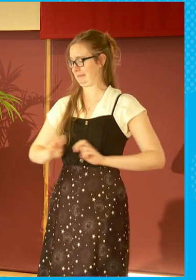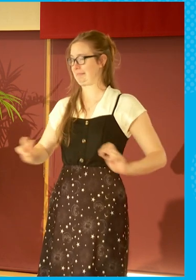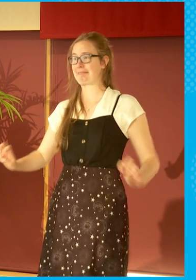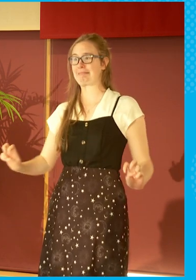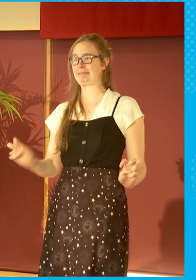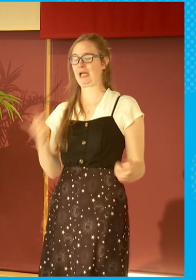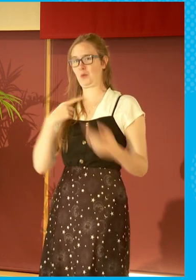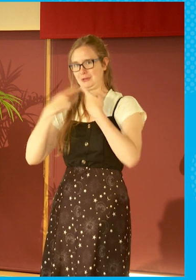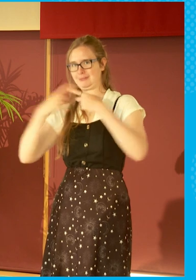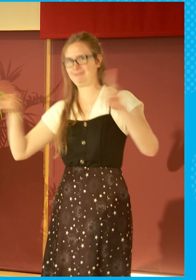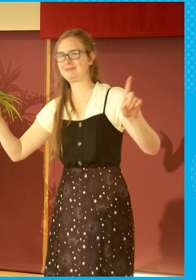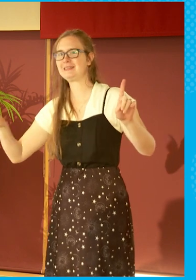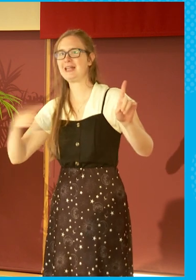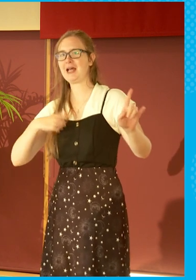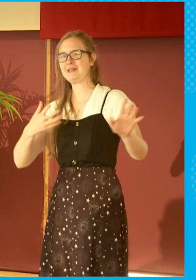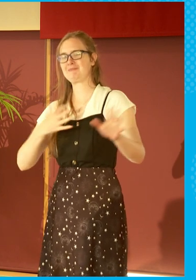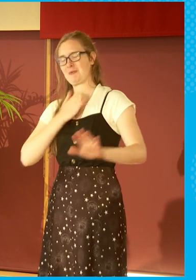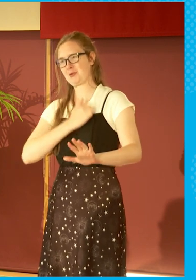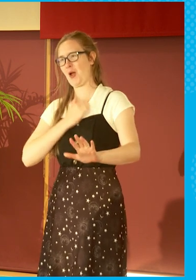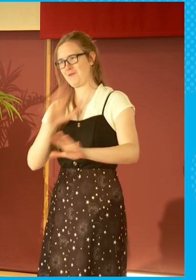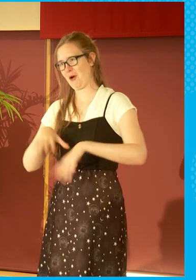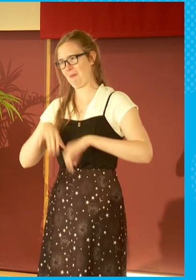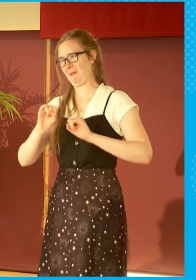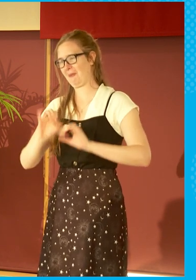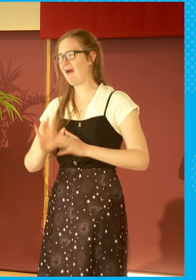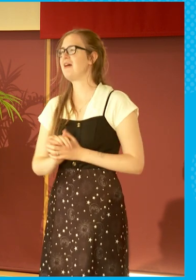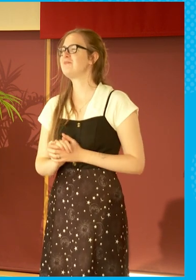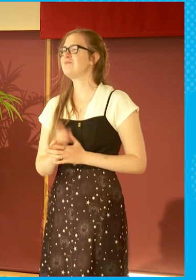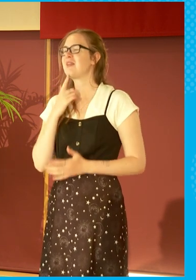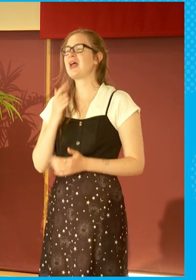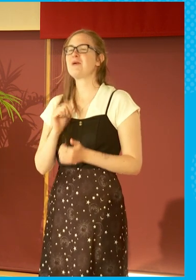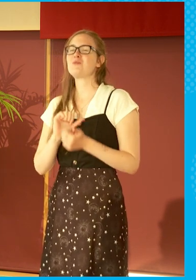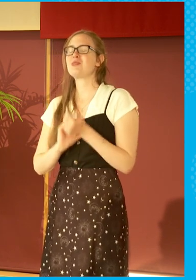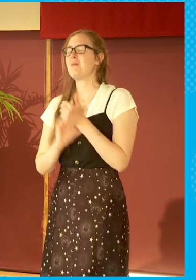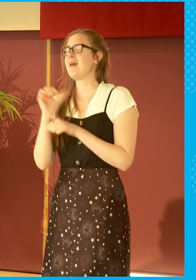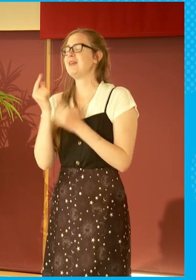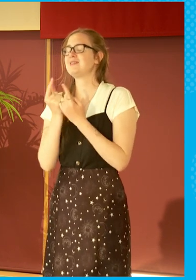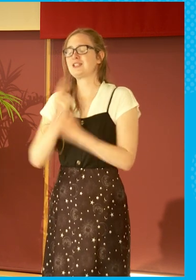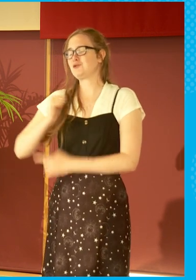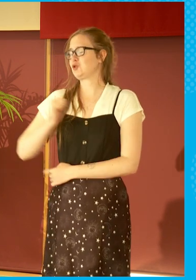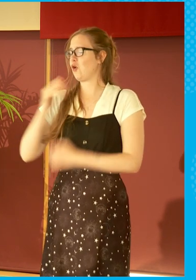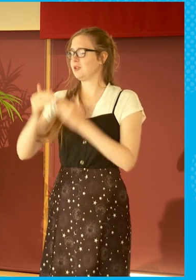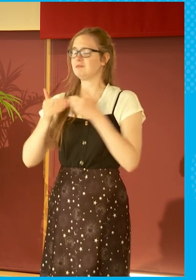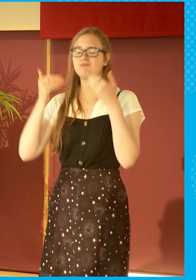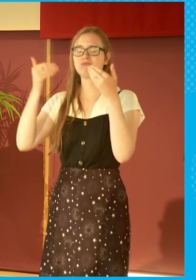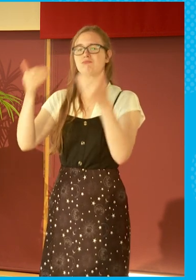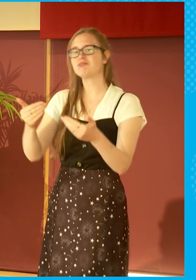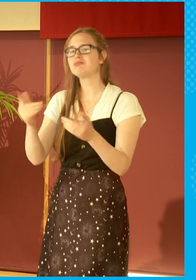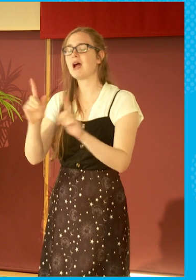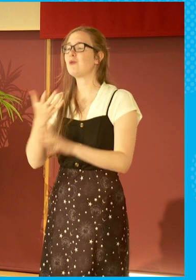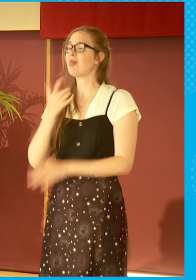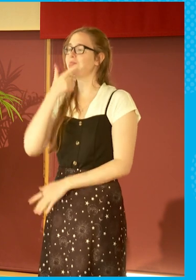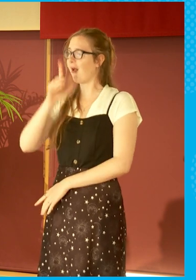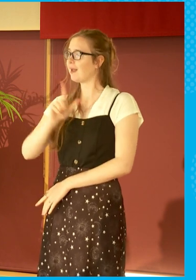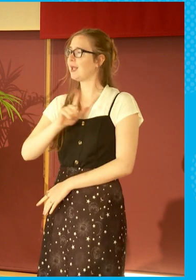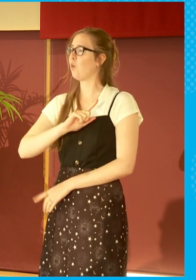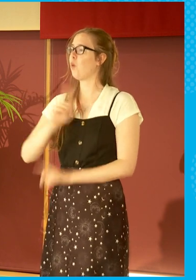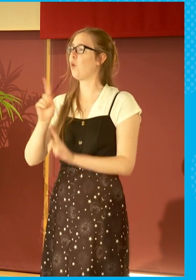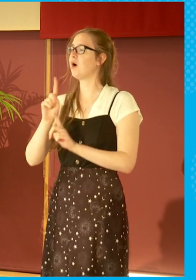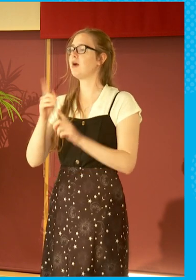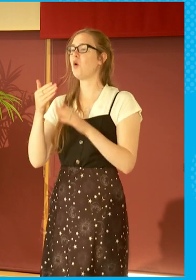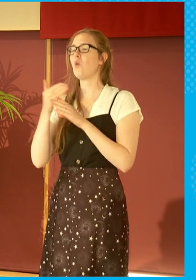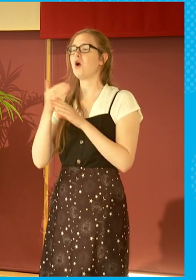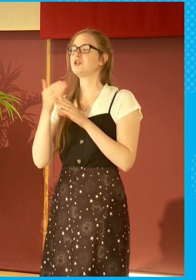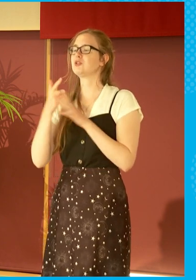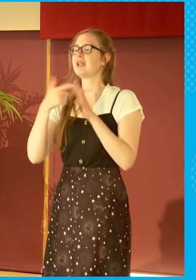put that out there. I want the best for Scotland and going forward, I was very fortunate to work on Anansi Boys for